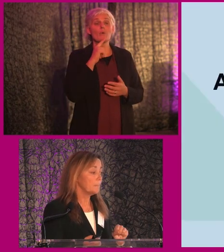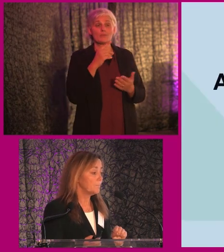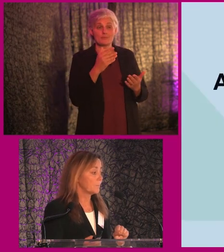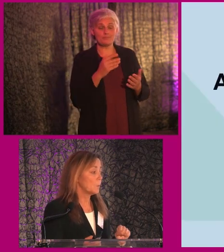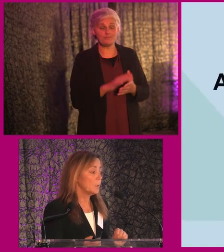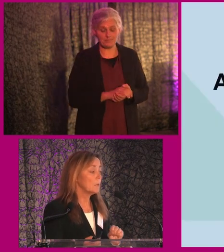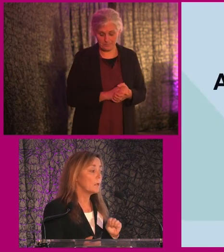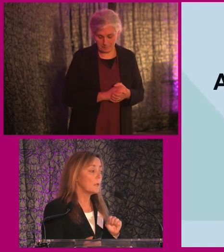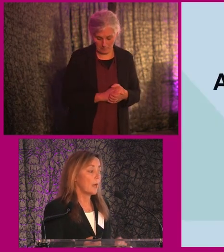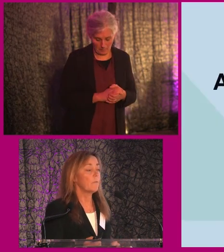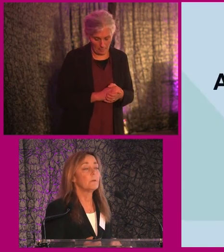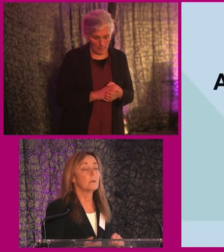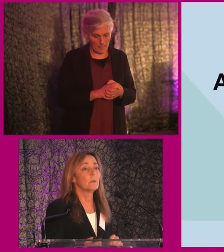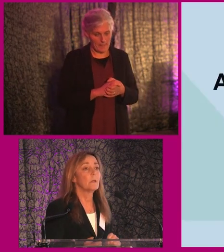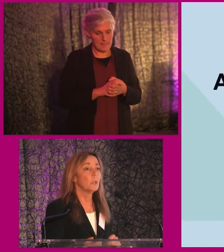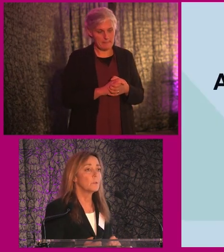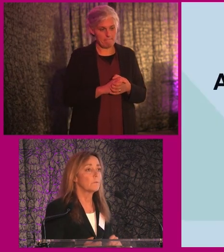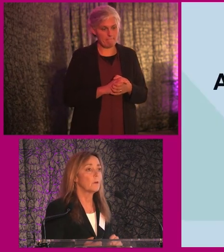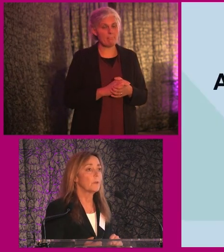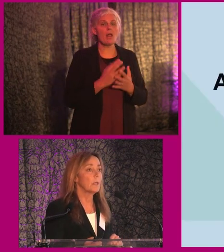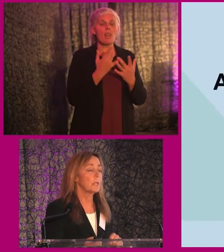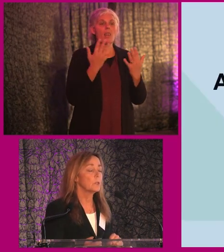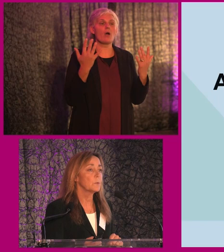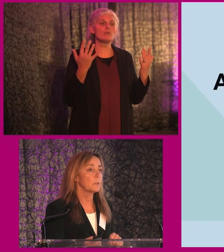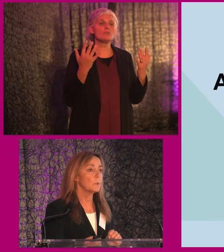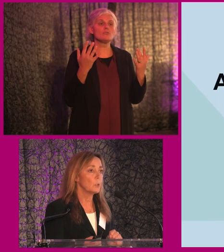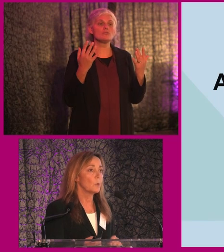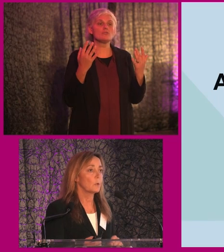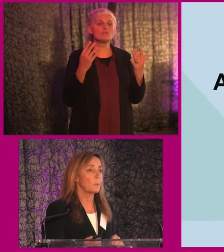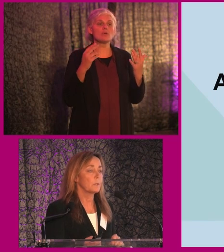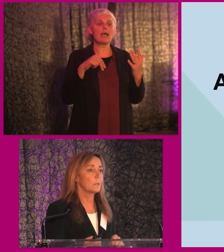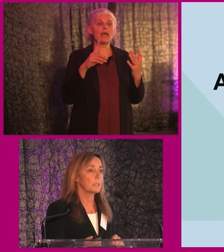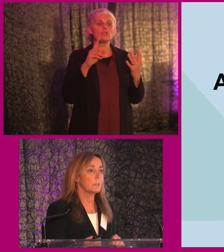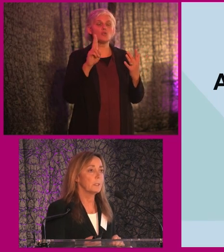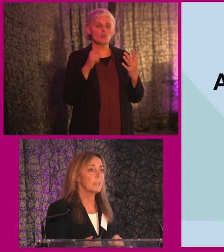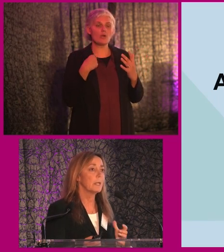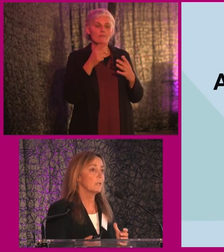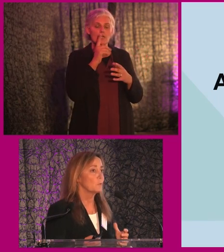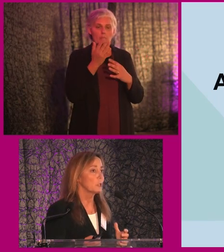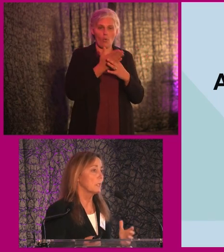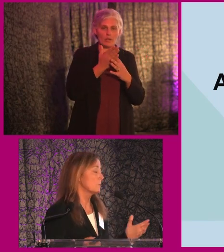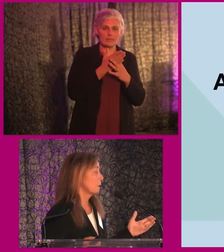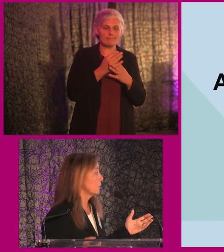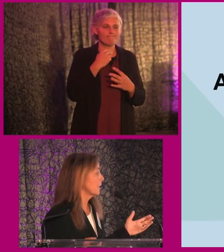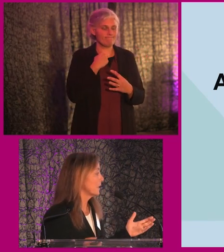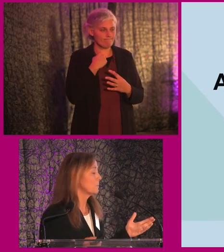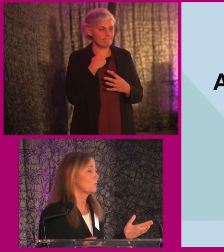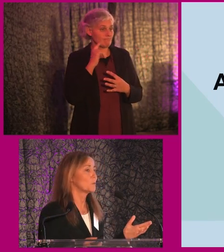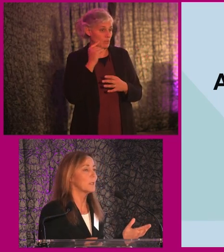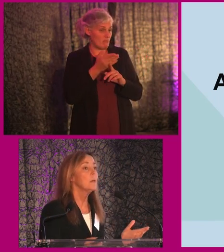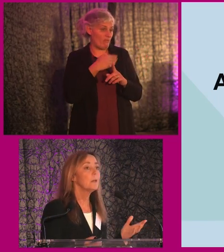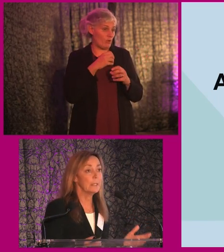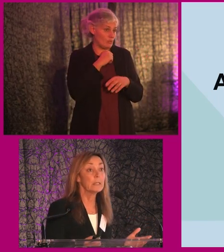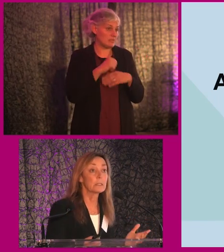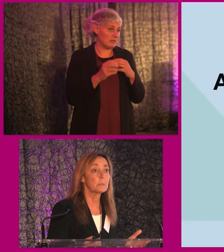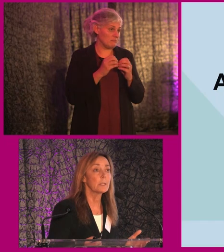But we have loads of end users who know a lot about accessibility and unfortunately, as we have heard here before